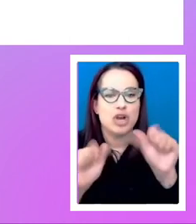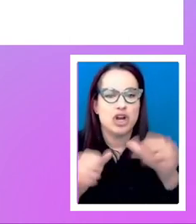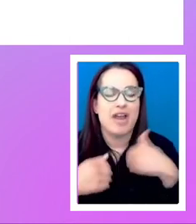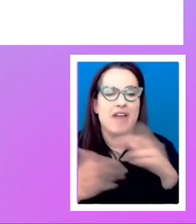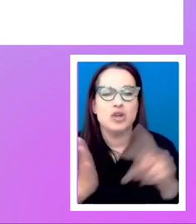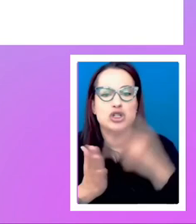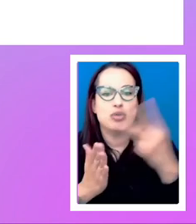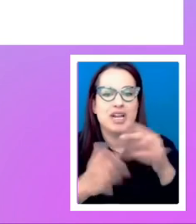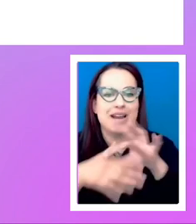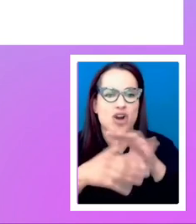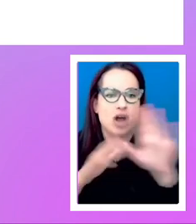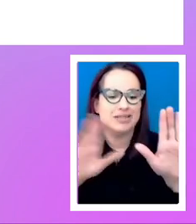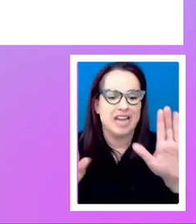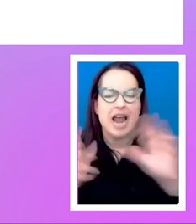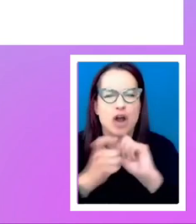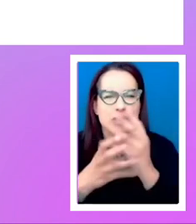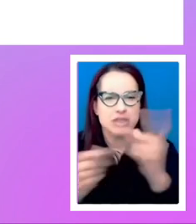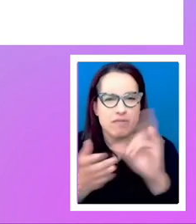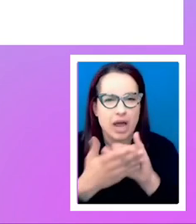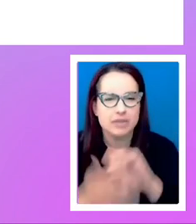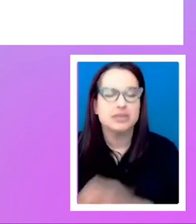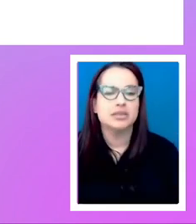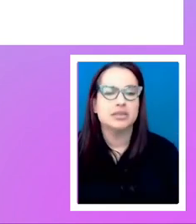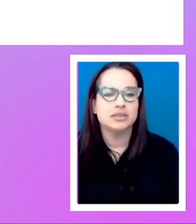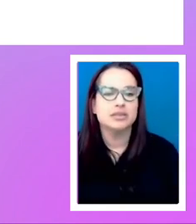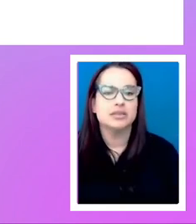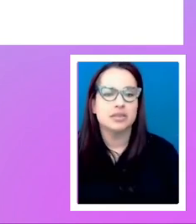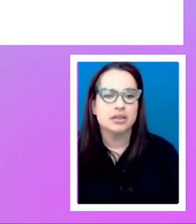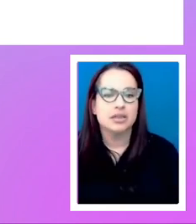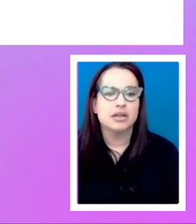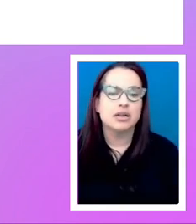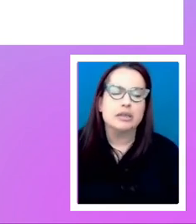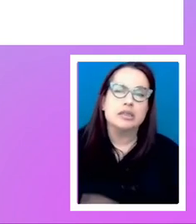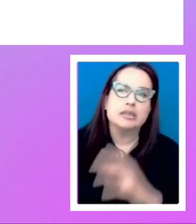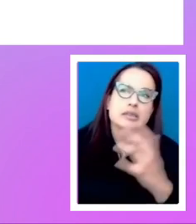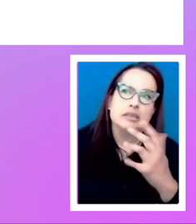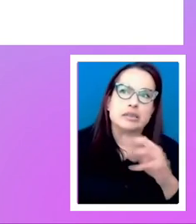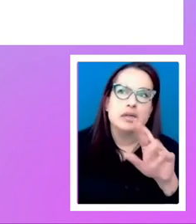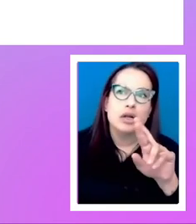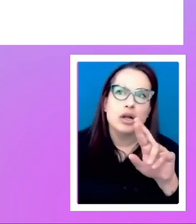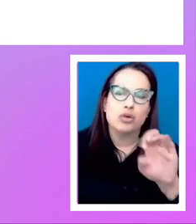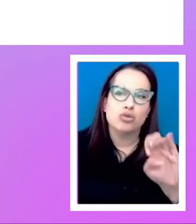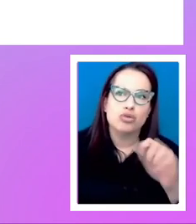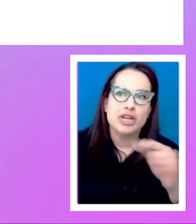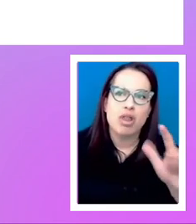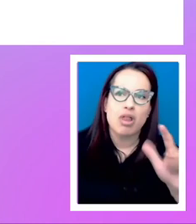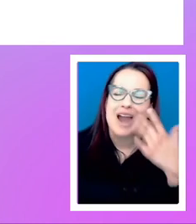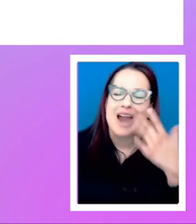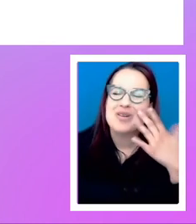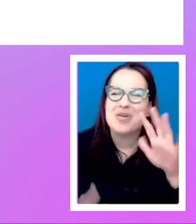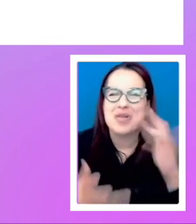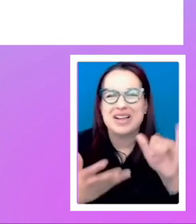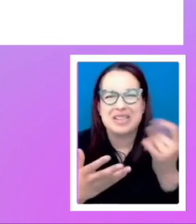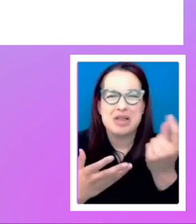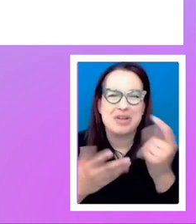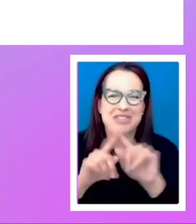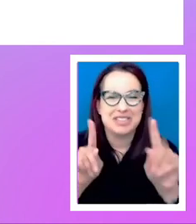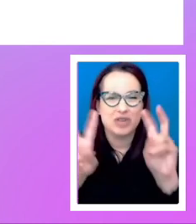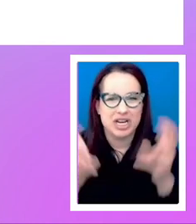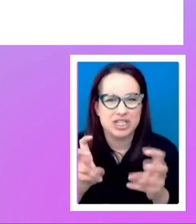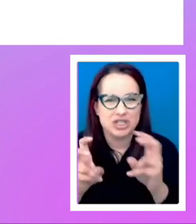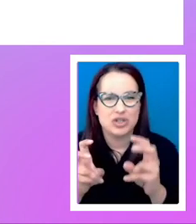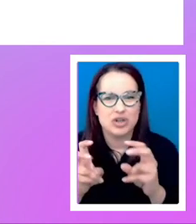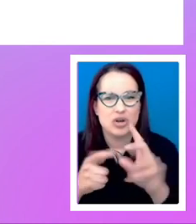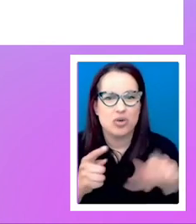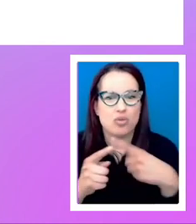Right. Yeah. So I, I don't know. I mean, that, that's sort of a bit of a different issue where you've actually duplicated your